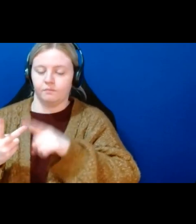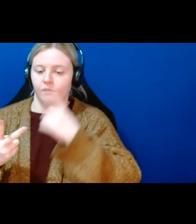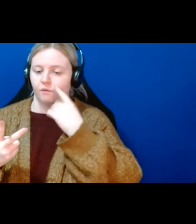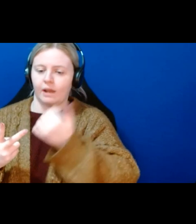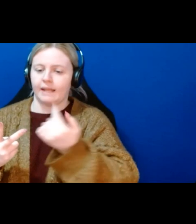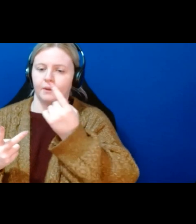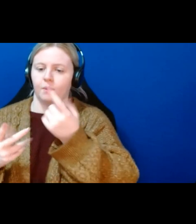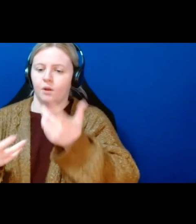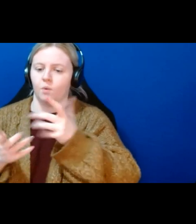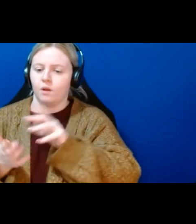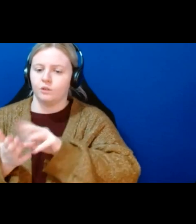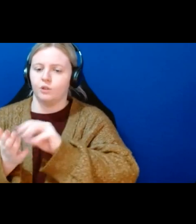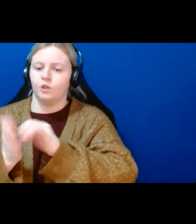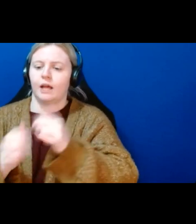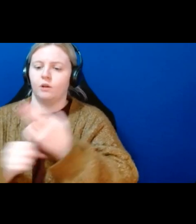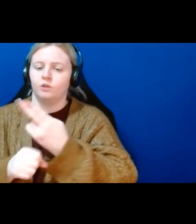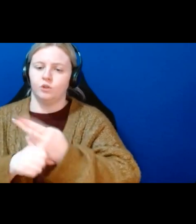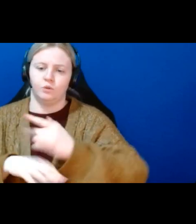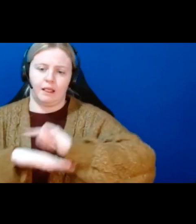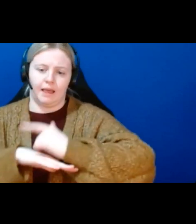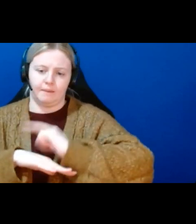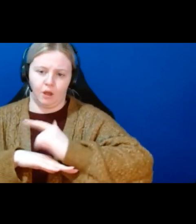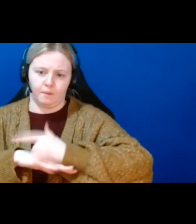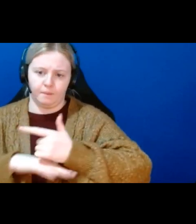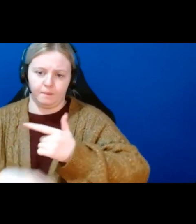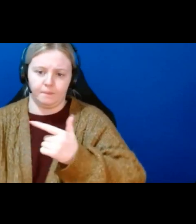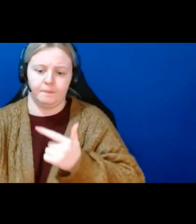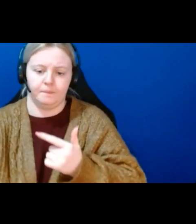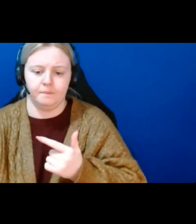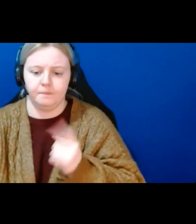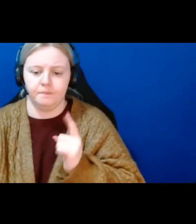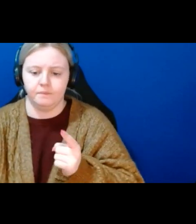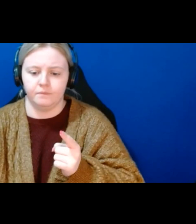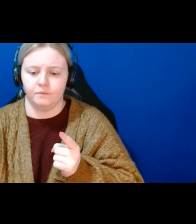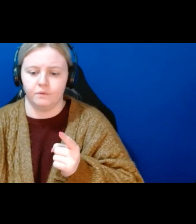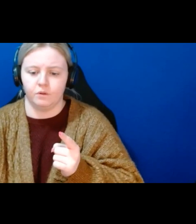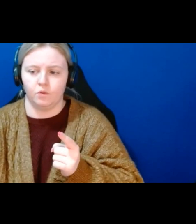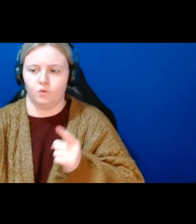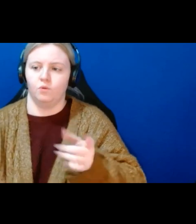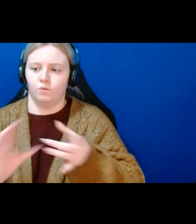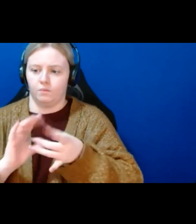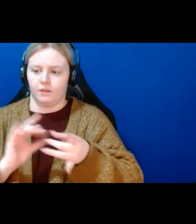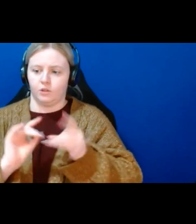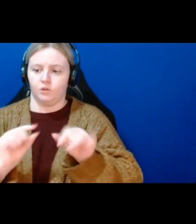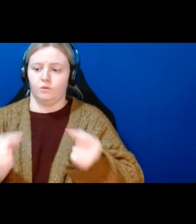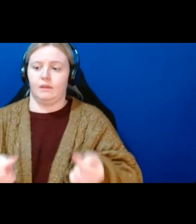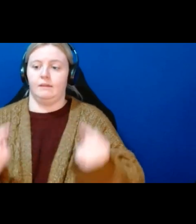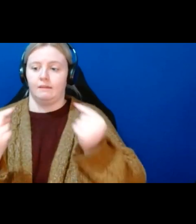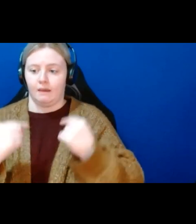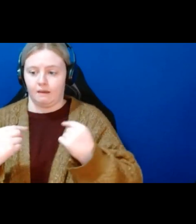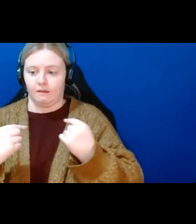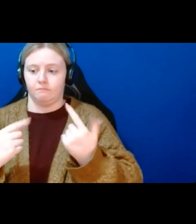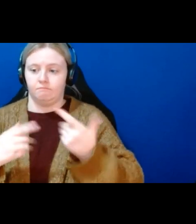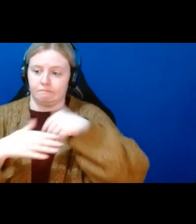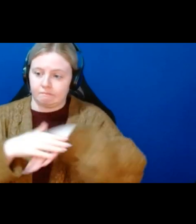use a laptop so you have the you mentioned that you could actually come in and visit schedule appointments to do